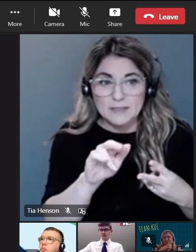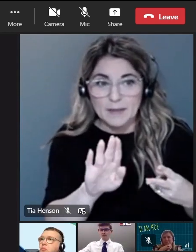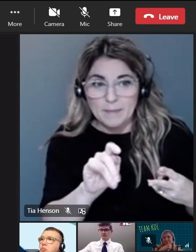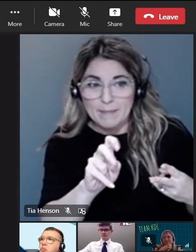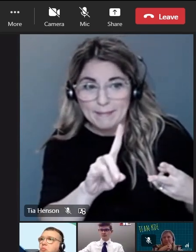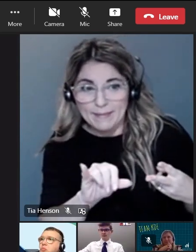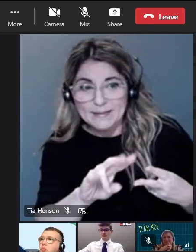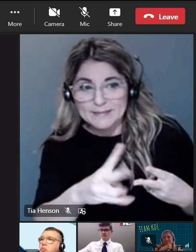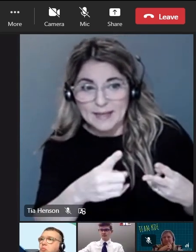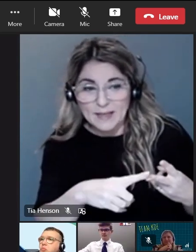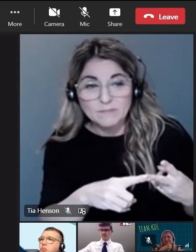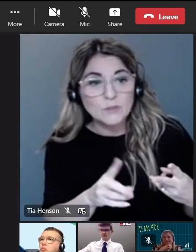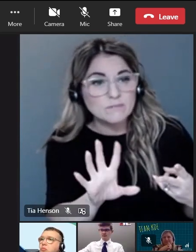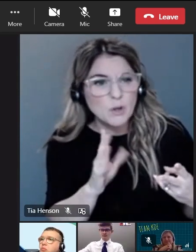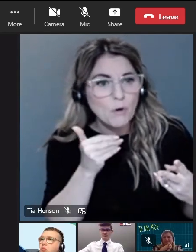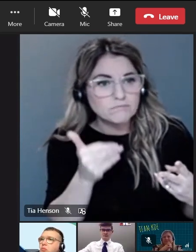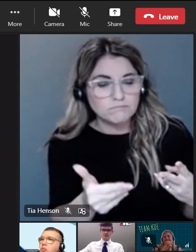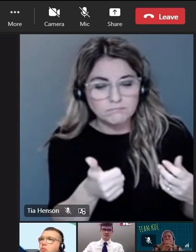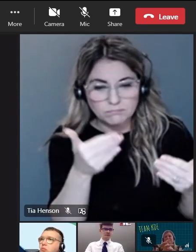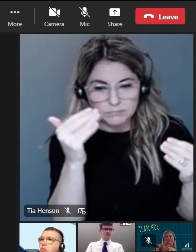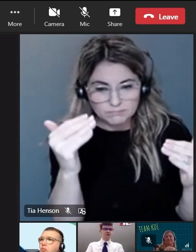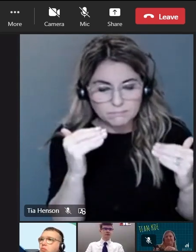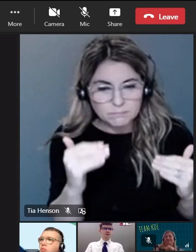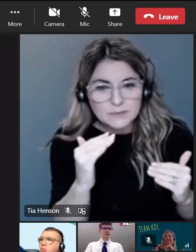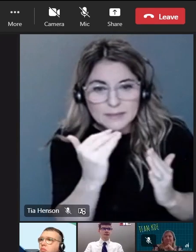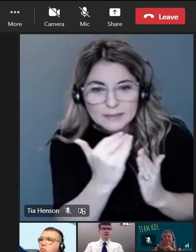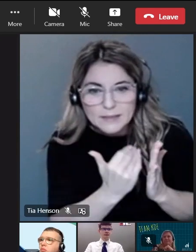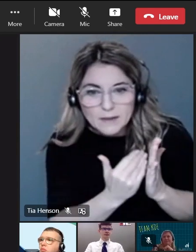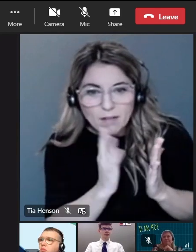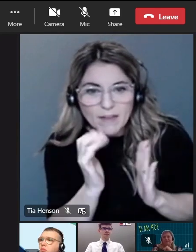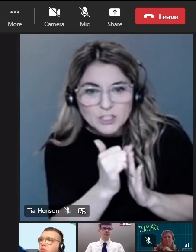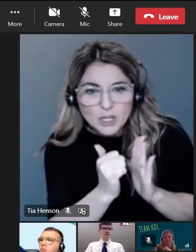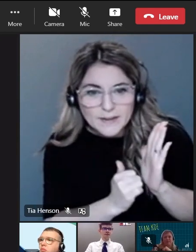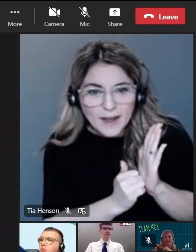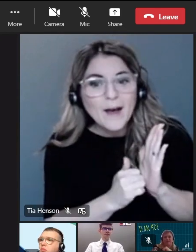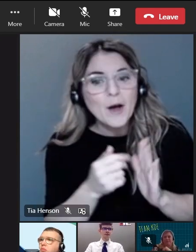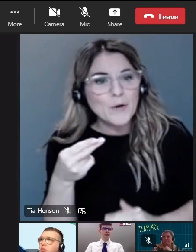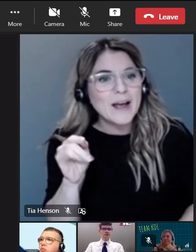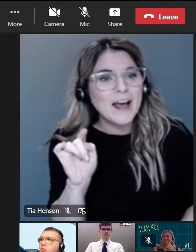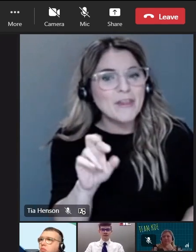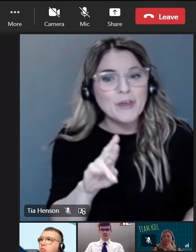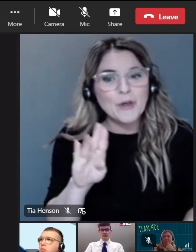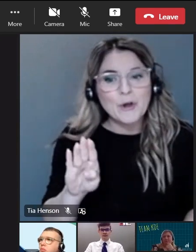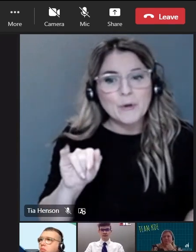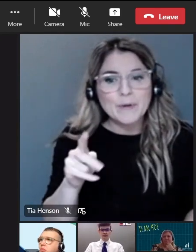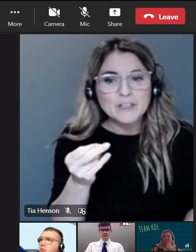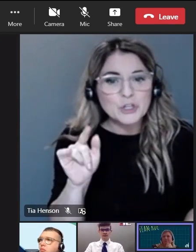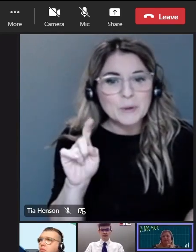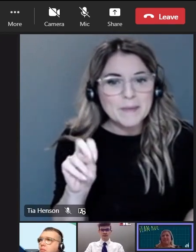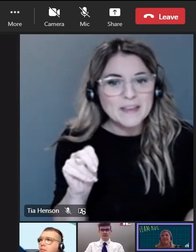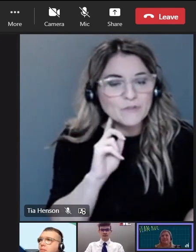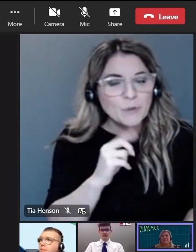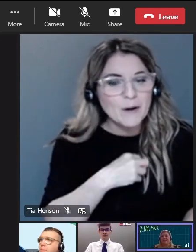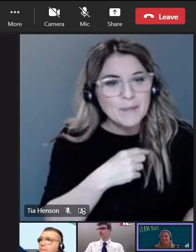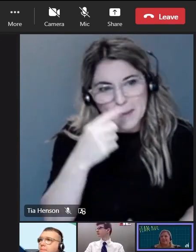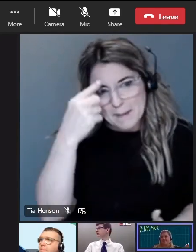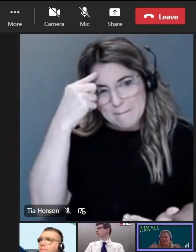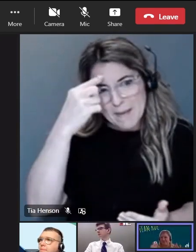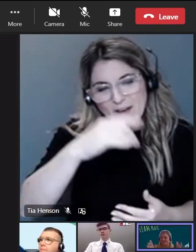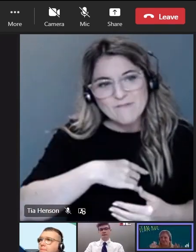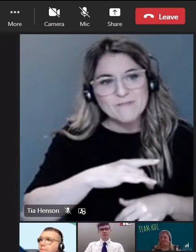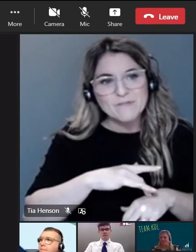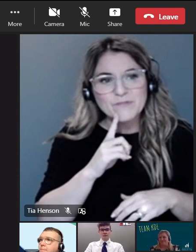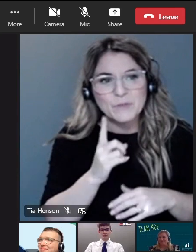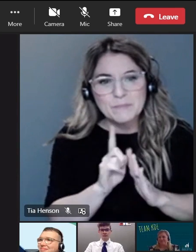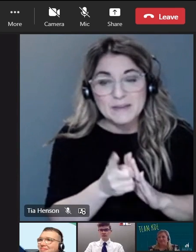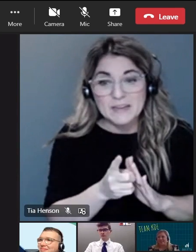all are in favor. We can move on to the next item on the agenda, which is Heather Bushelman. Heather, are you on? Yes, I'm here.